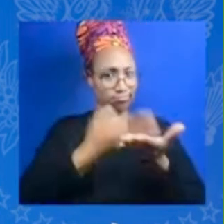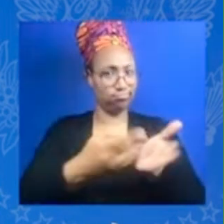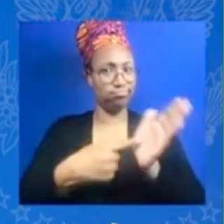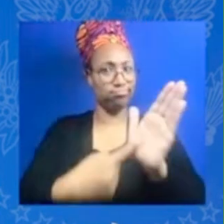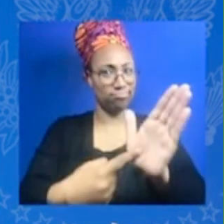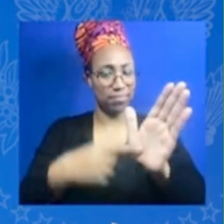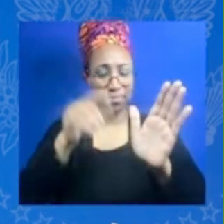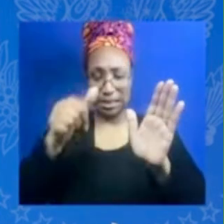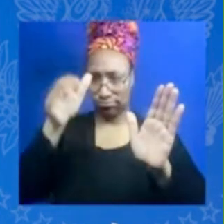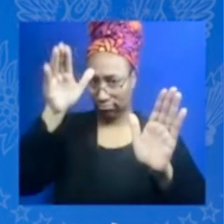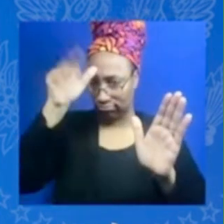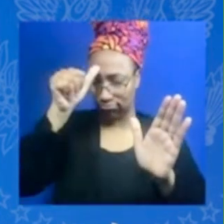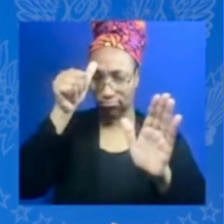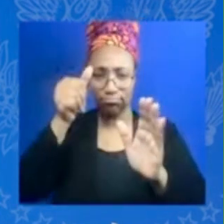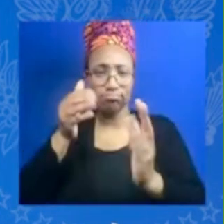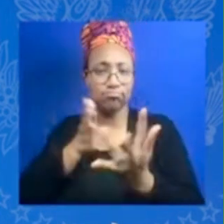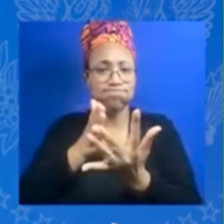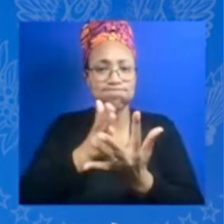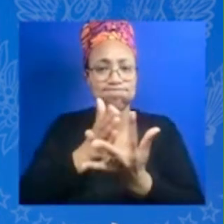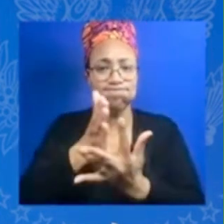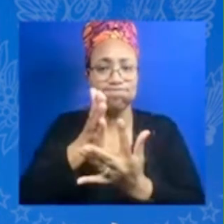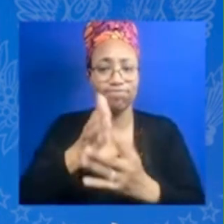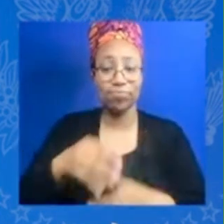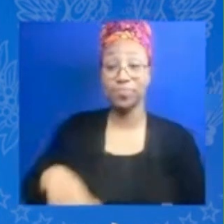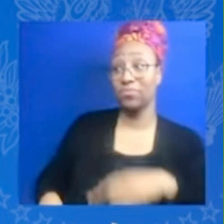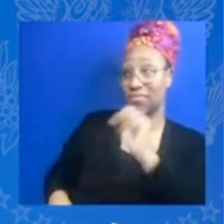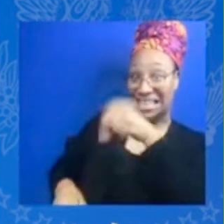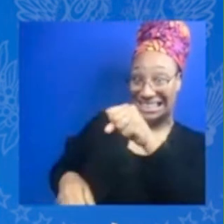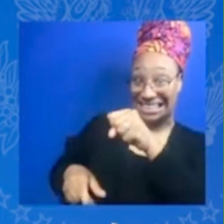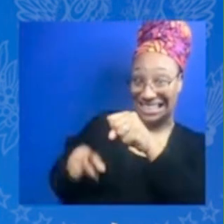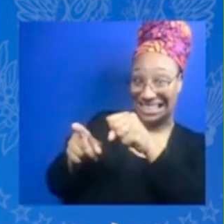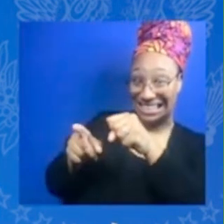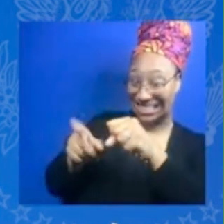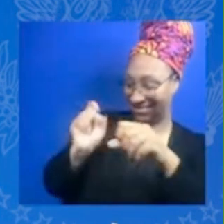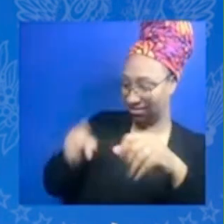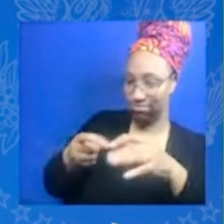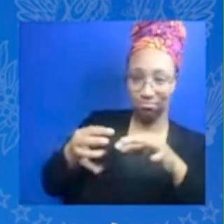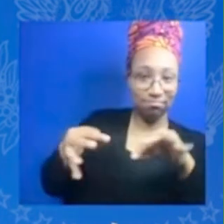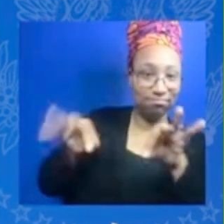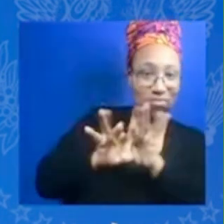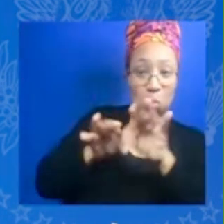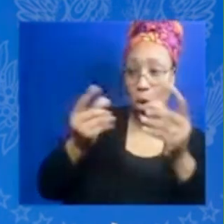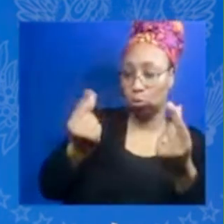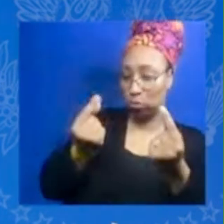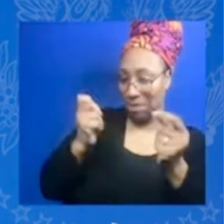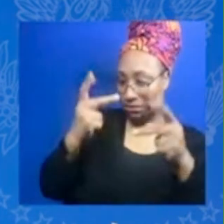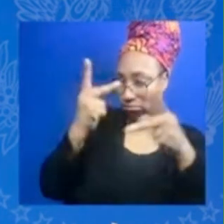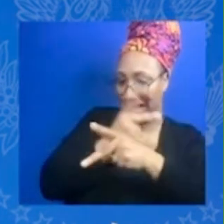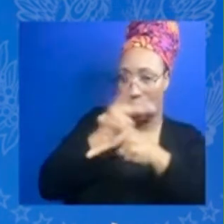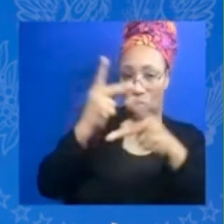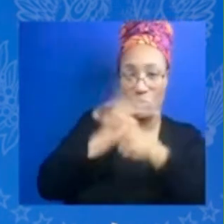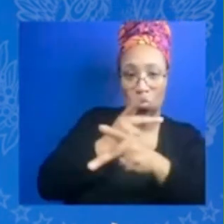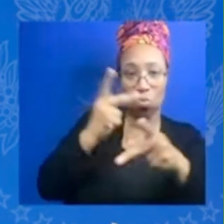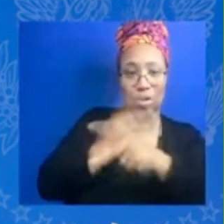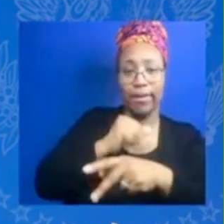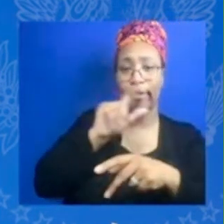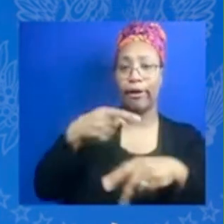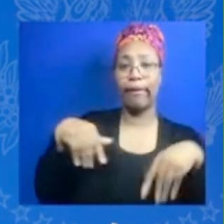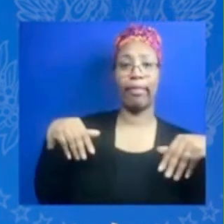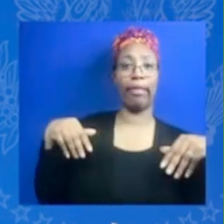the most important thing in the beginning that we had to figure out and when I started class pass in 2011 I